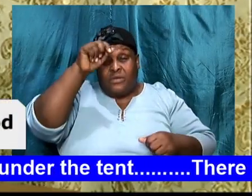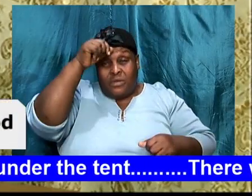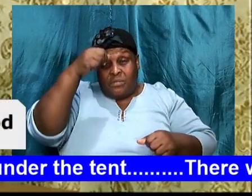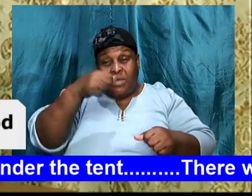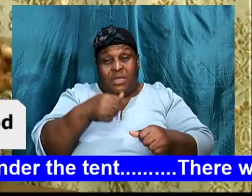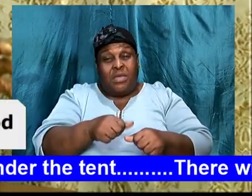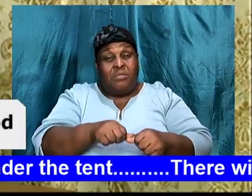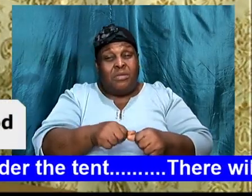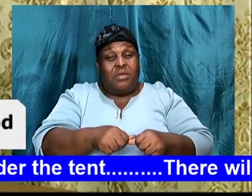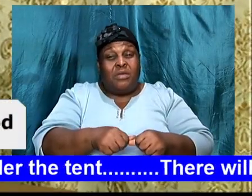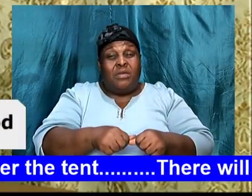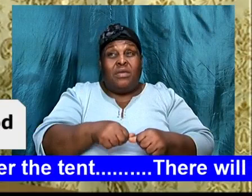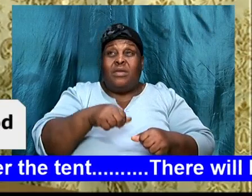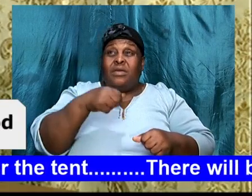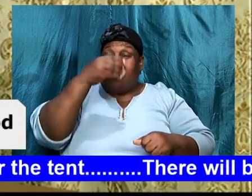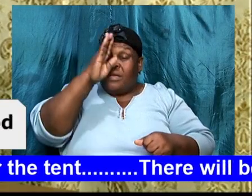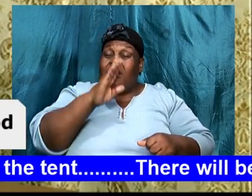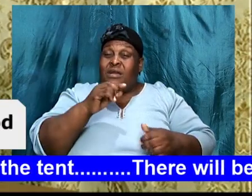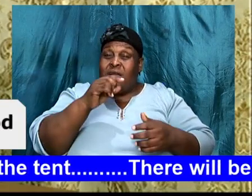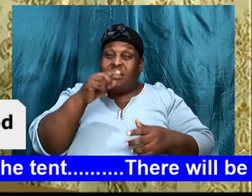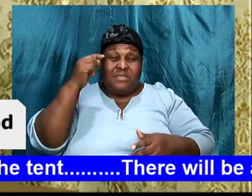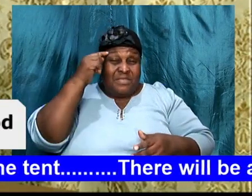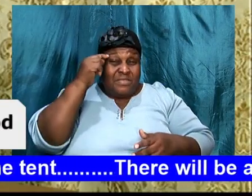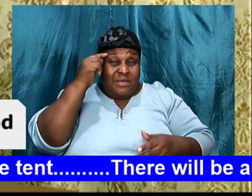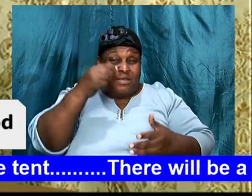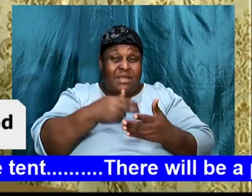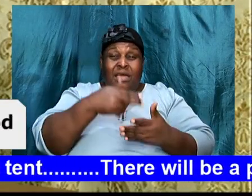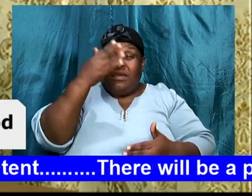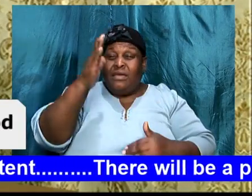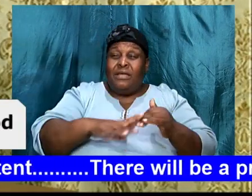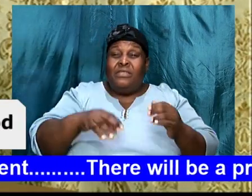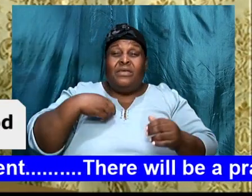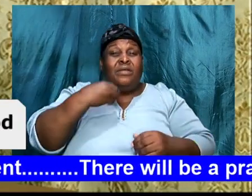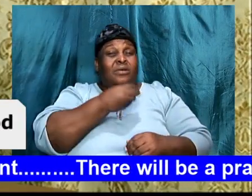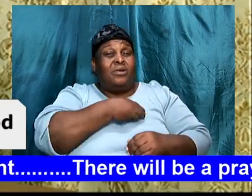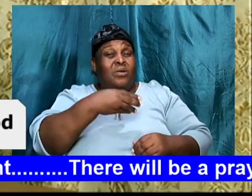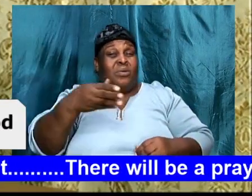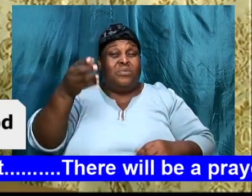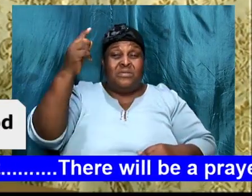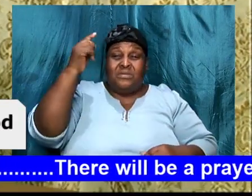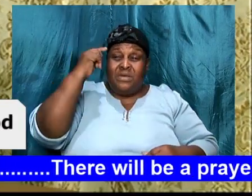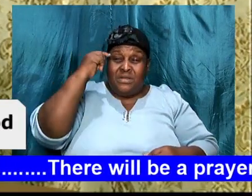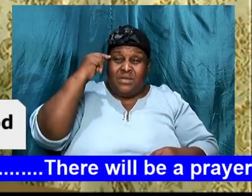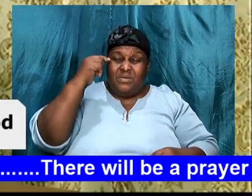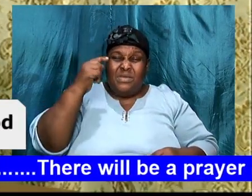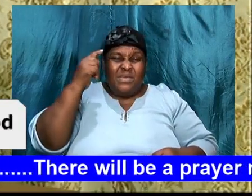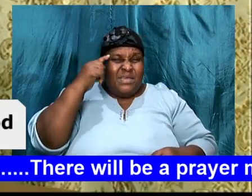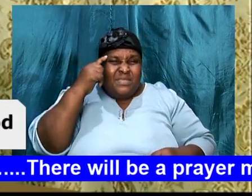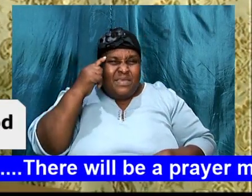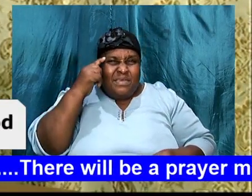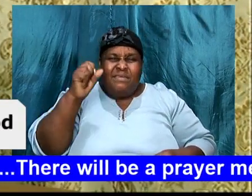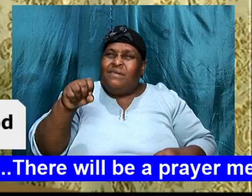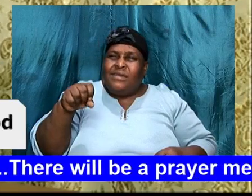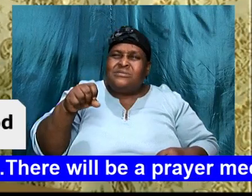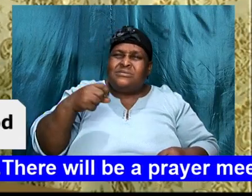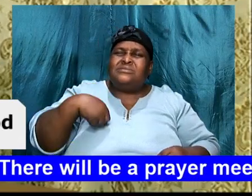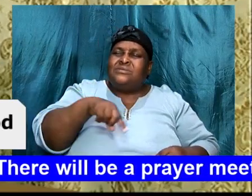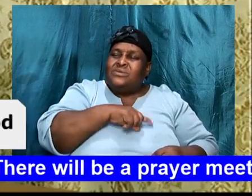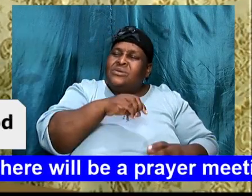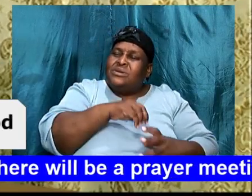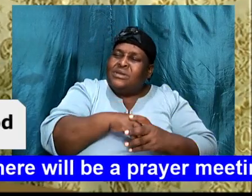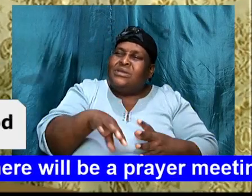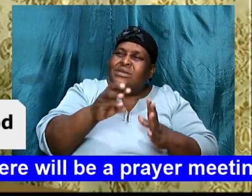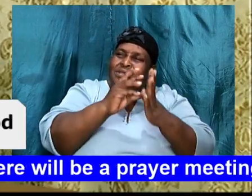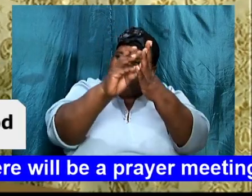that his thoughts, are higher than our thoughts, or when we think that, yes, I am in the will of God, it might not be. And,